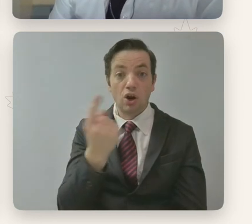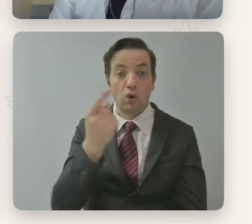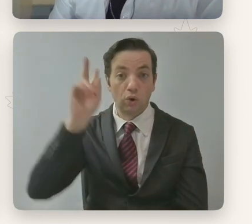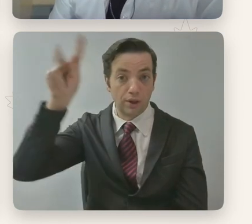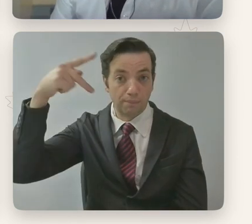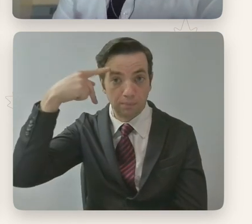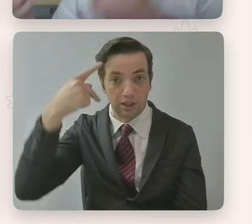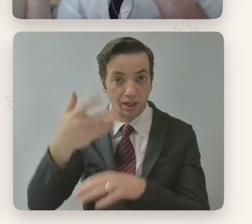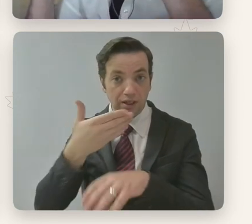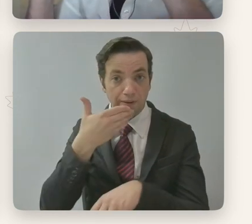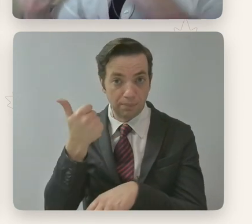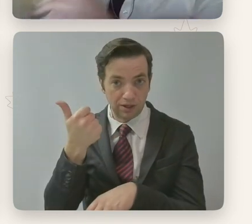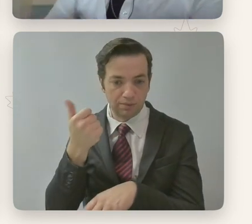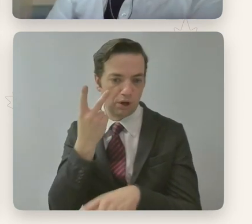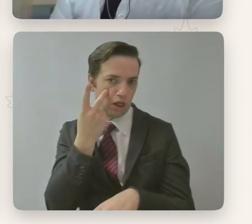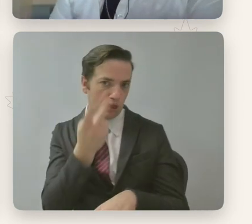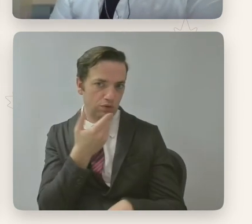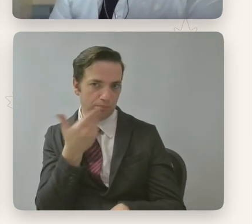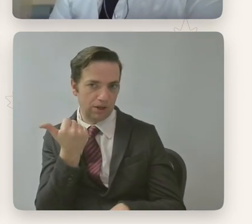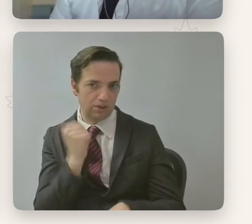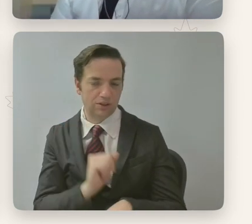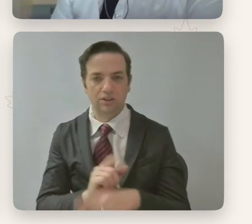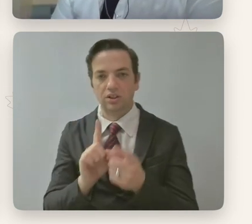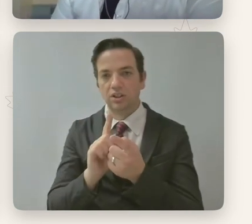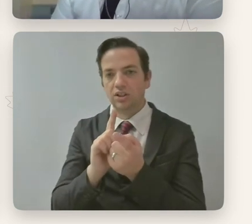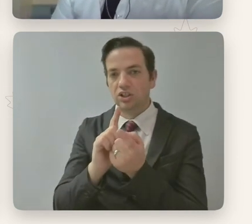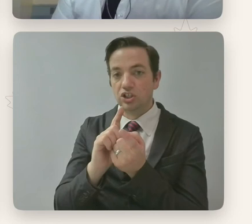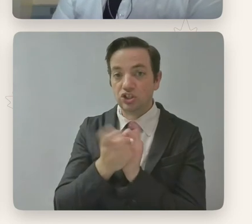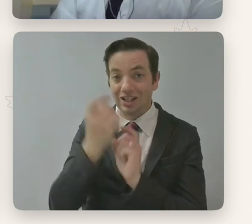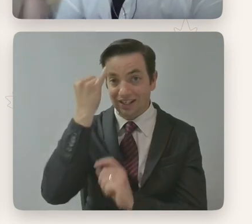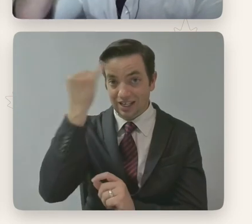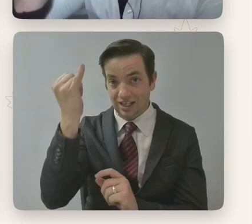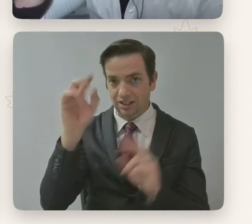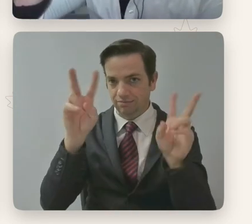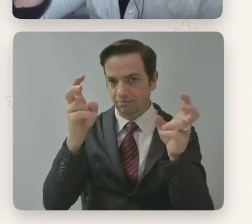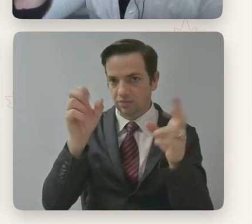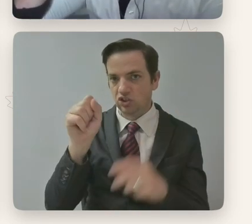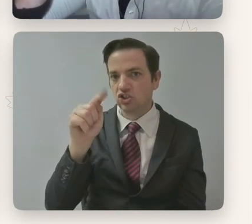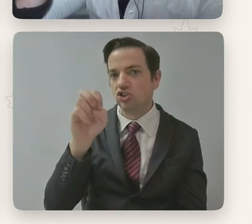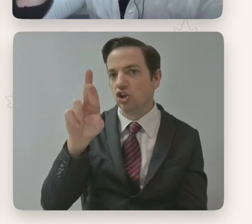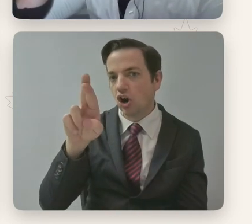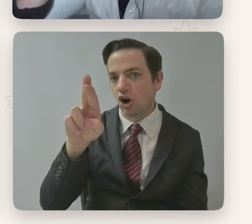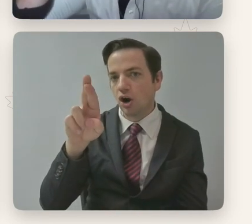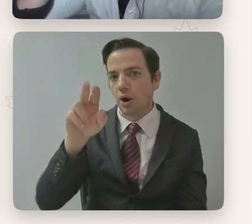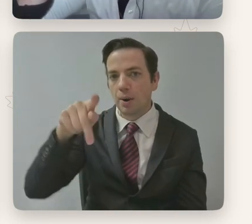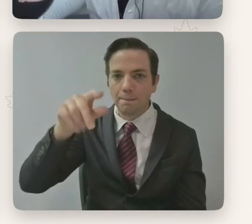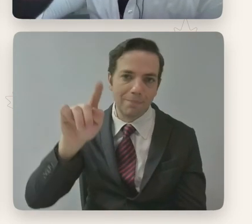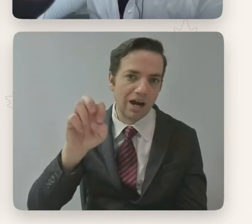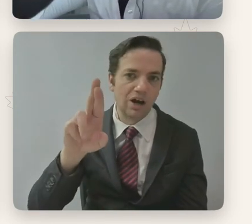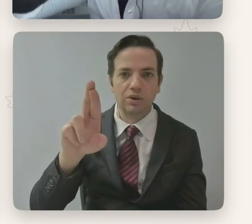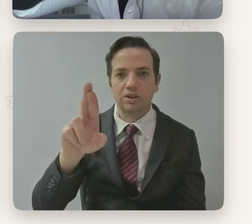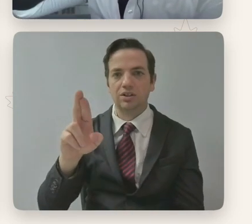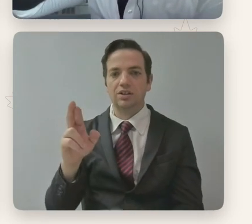but because it is aesthetically better. Um, change the, the notion of star power, allow disabled performers to have, uh,